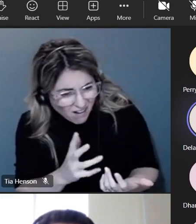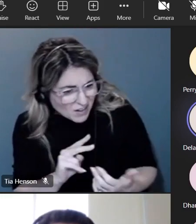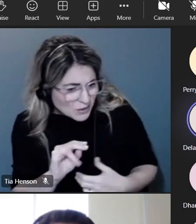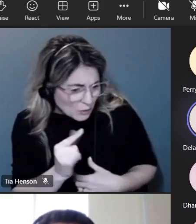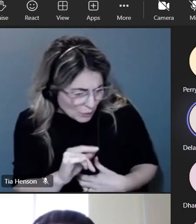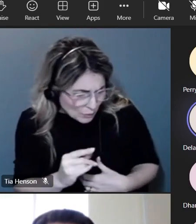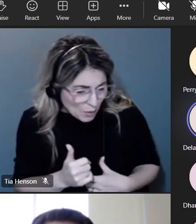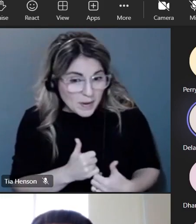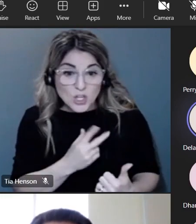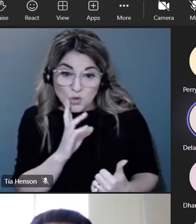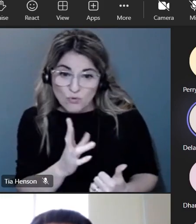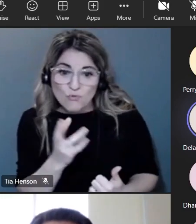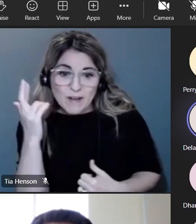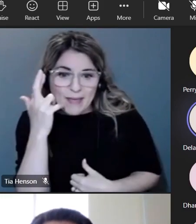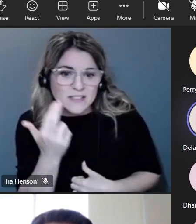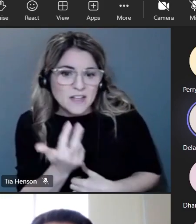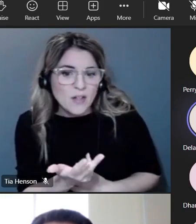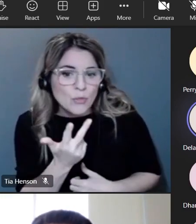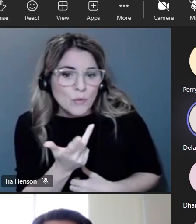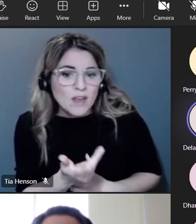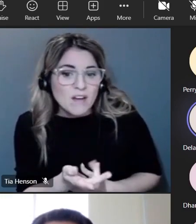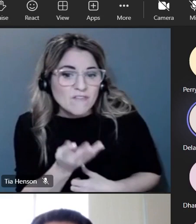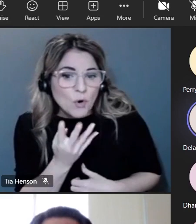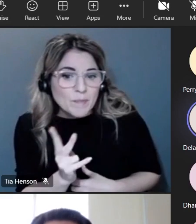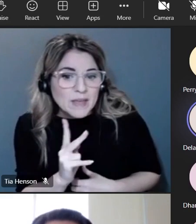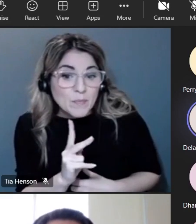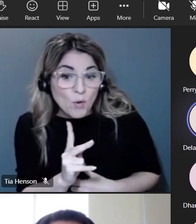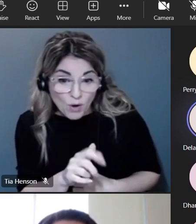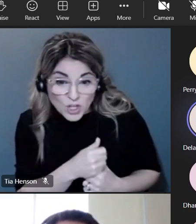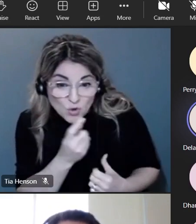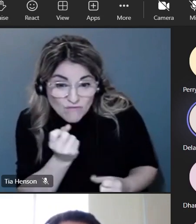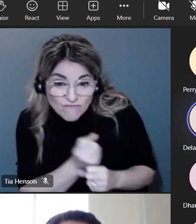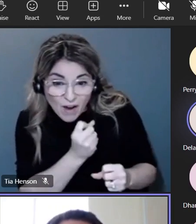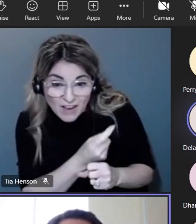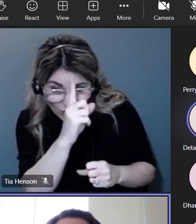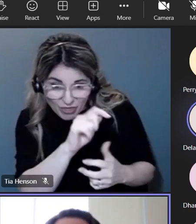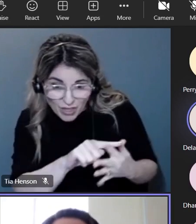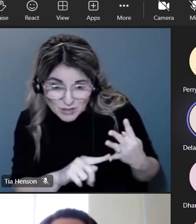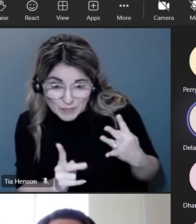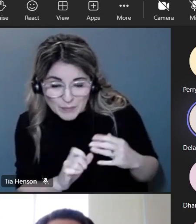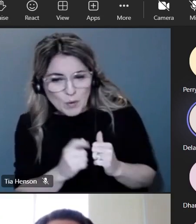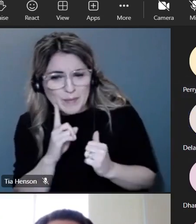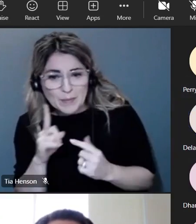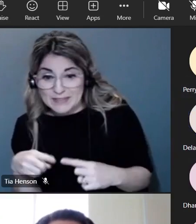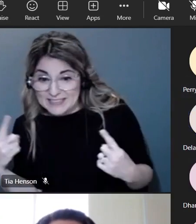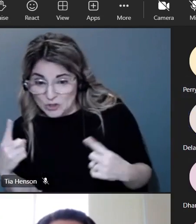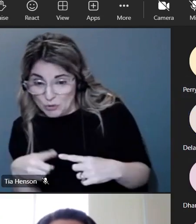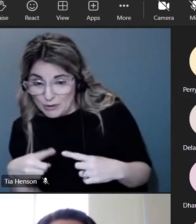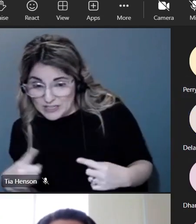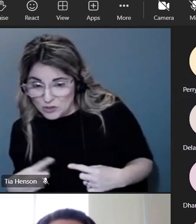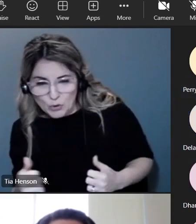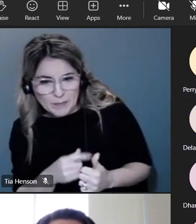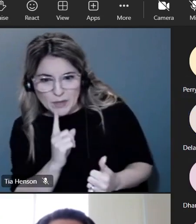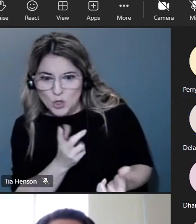that really stick out to you and you fight for them even when no one agrees and you figure it out and it's really awesome